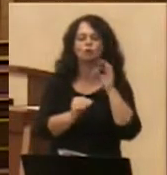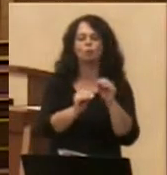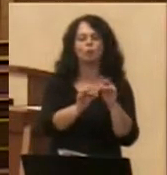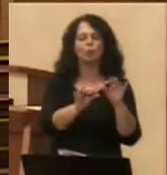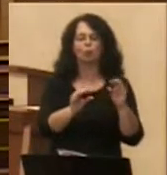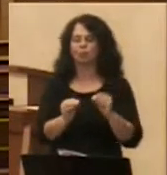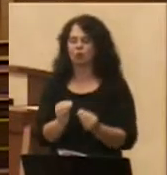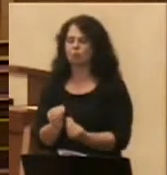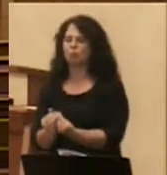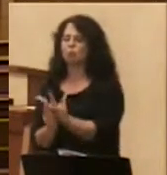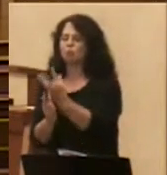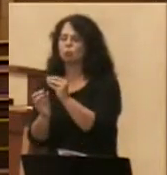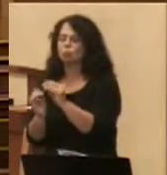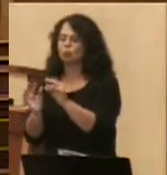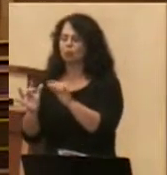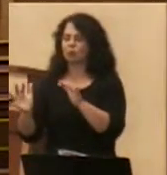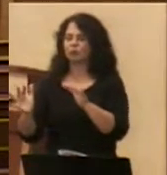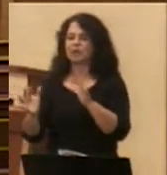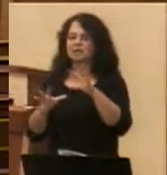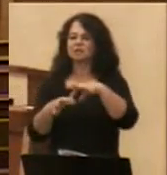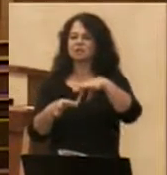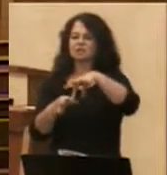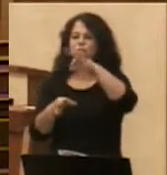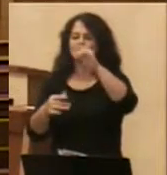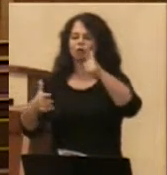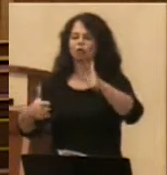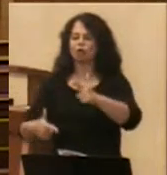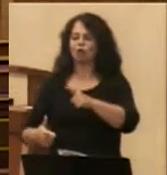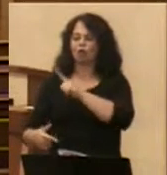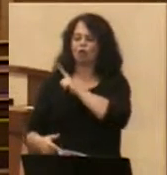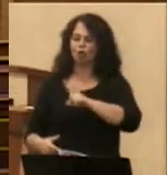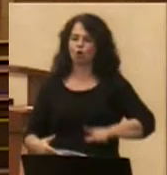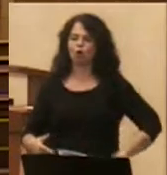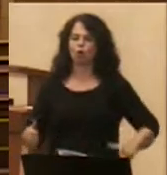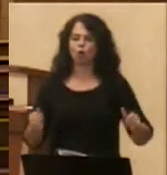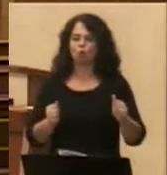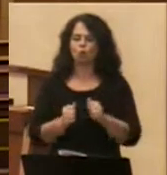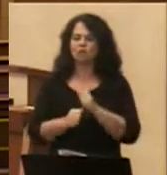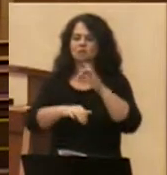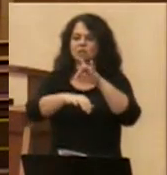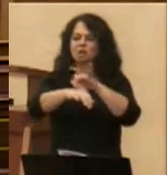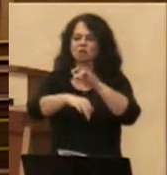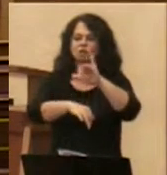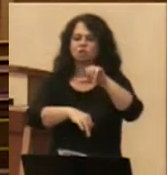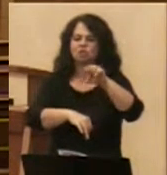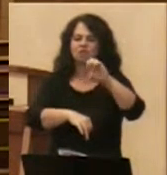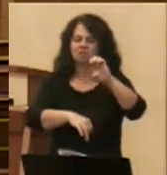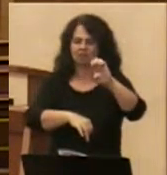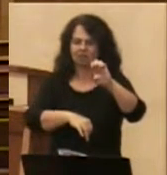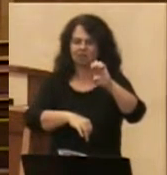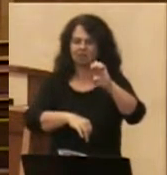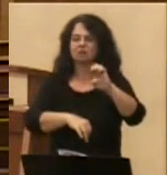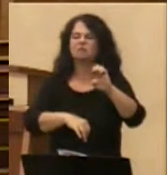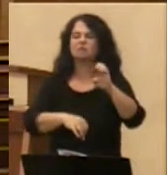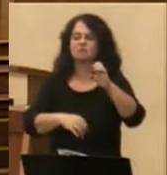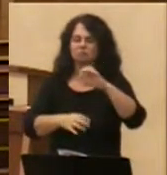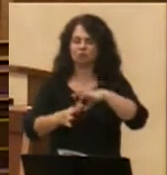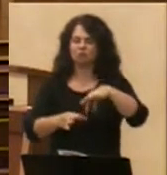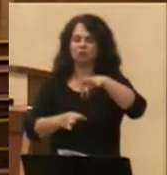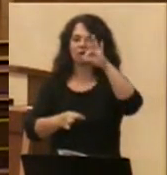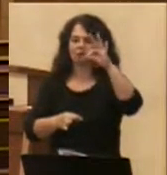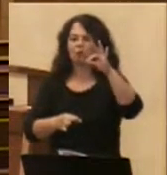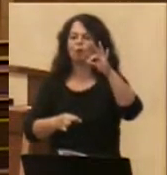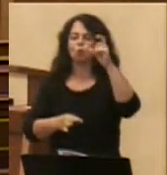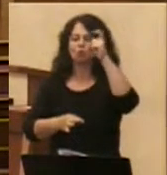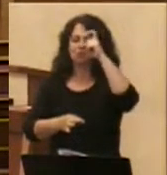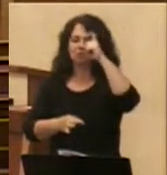of the Lord shall be upon him, the spirit of wisdom and understanding, the spirit of counsel and might, the spirit of knowledge and the fear of the